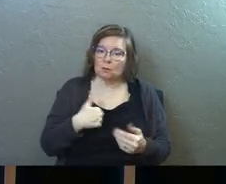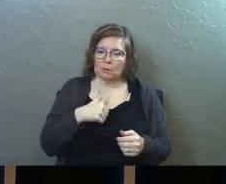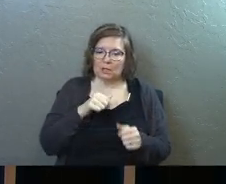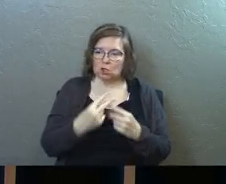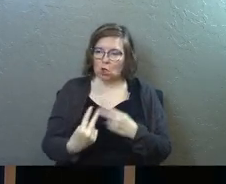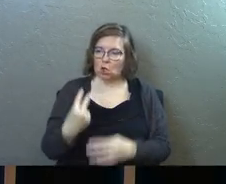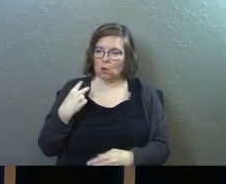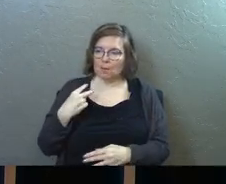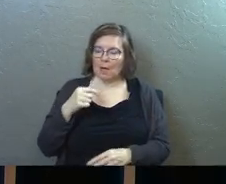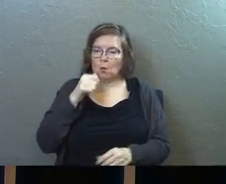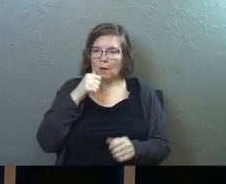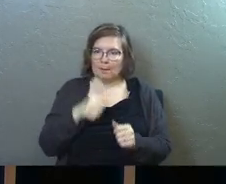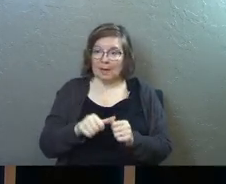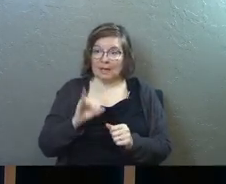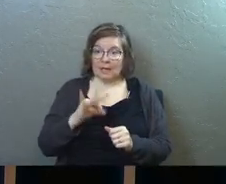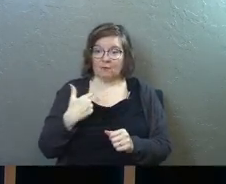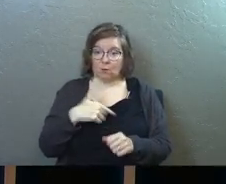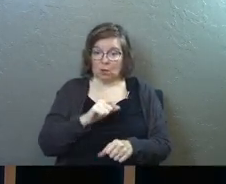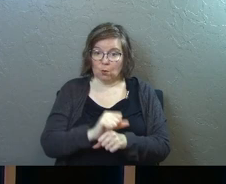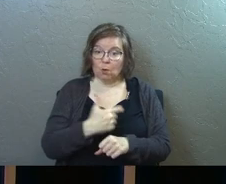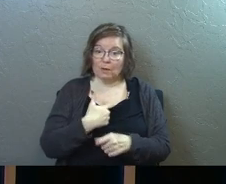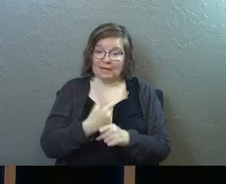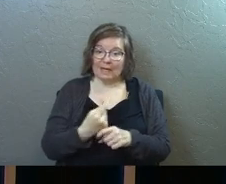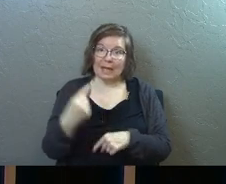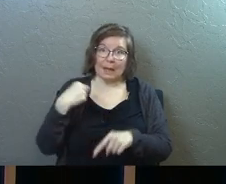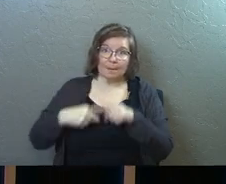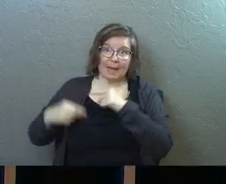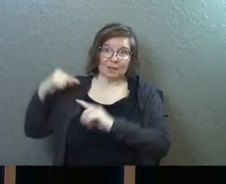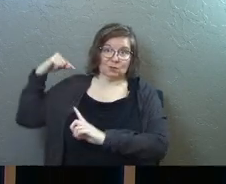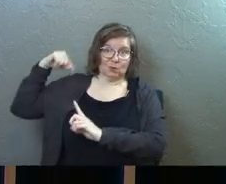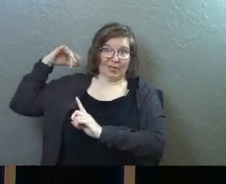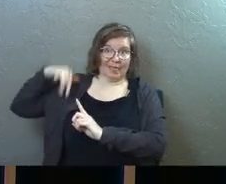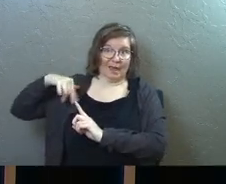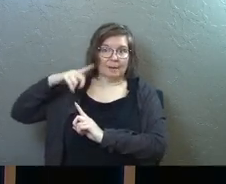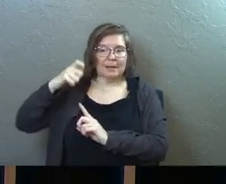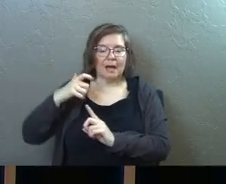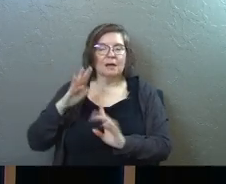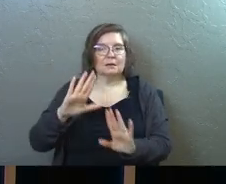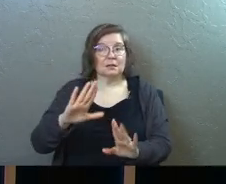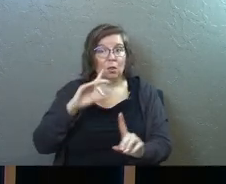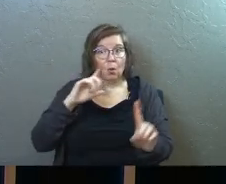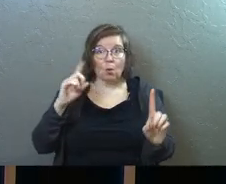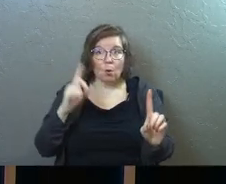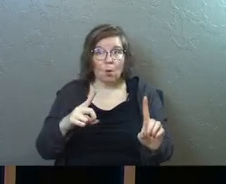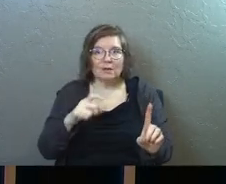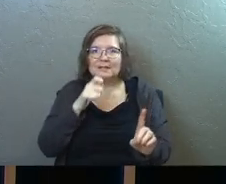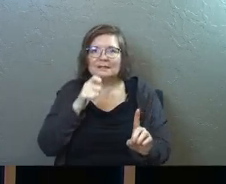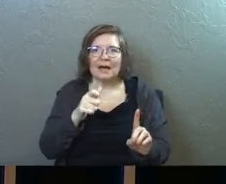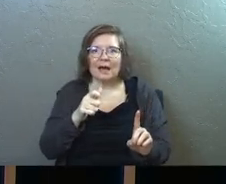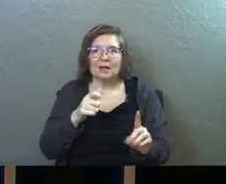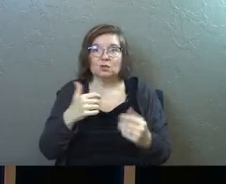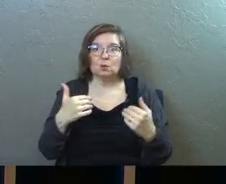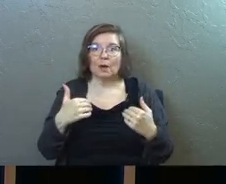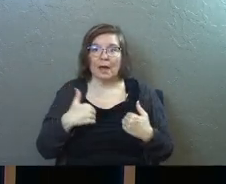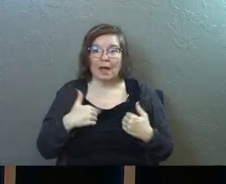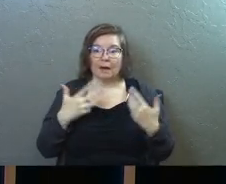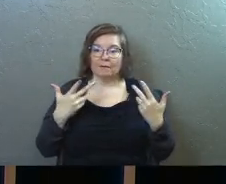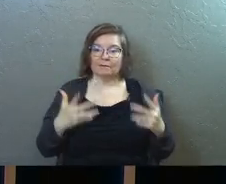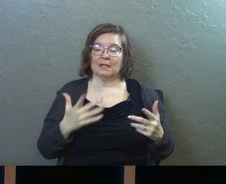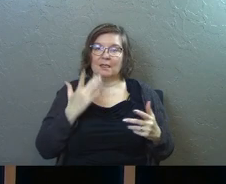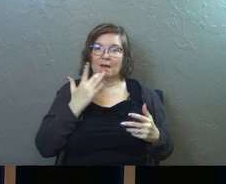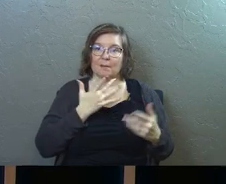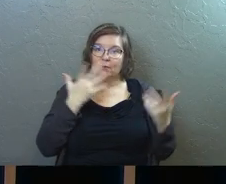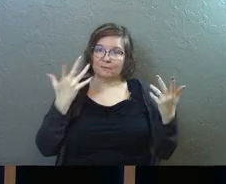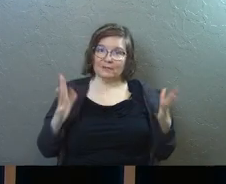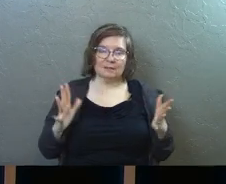We need to look back and remember that if we work we can get back to that because here's the goal it's not to have had a honeymoon